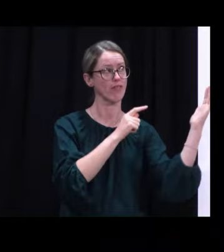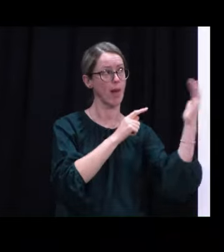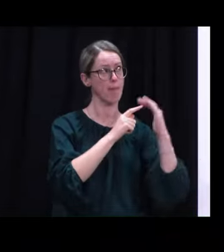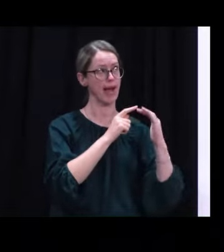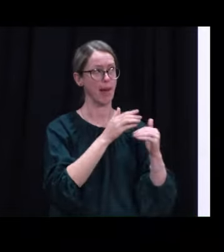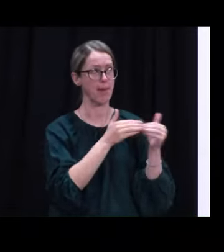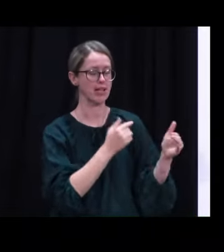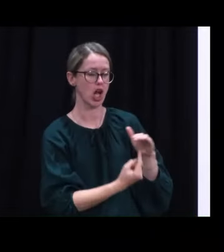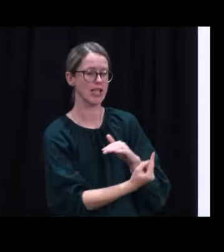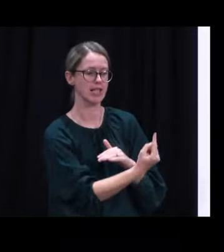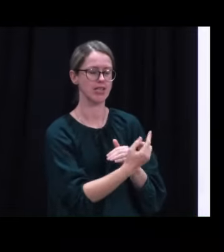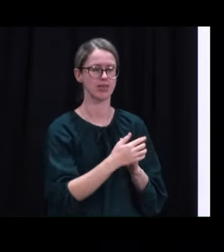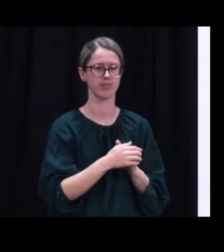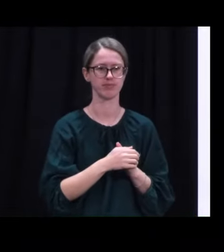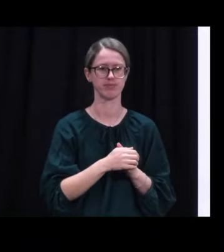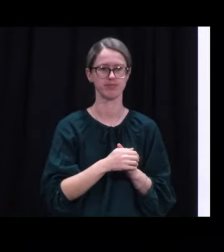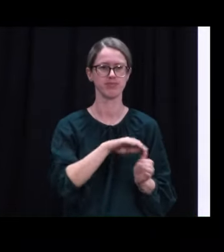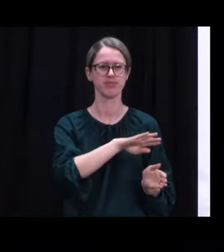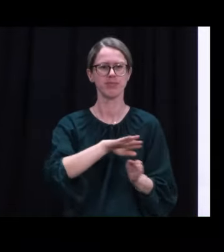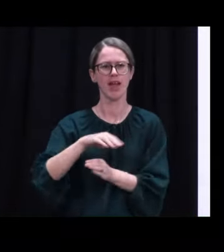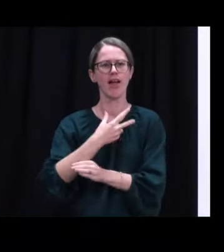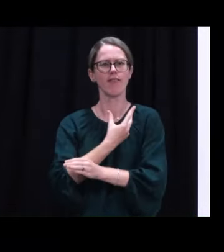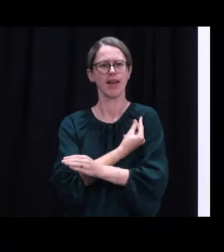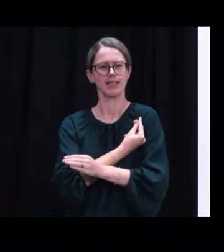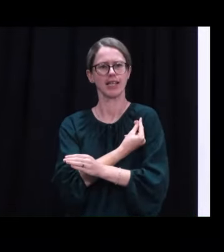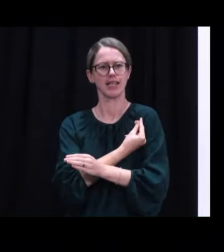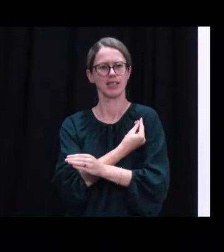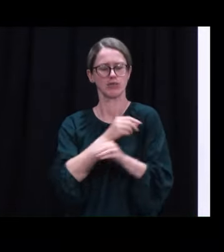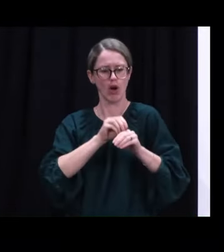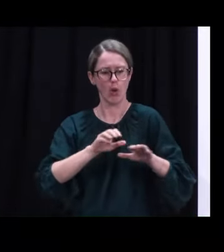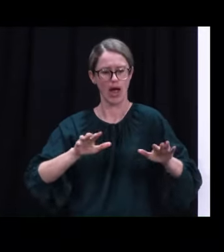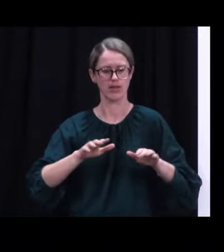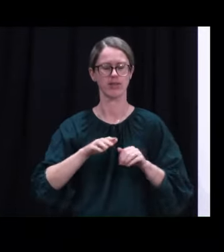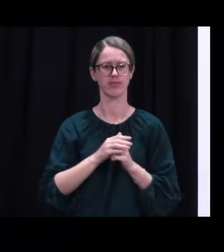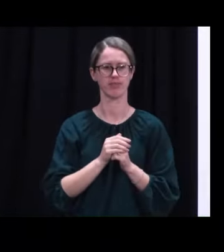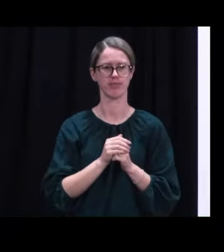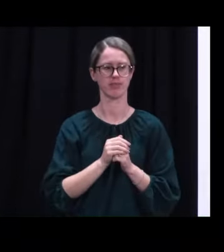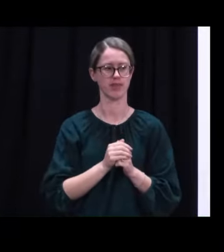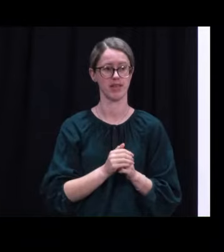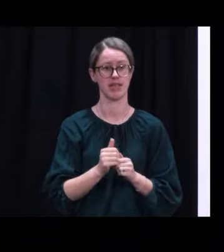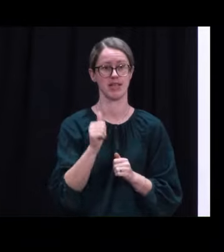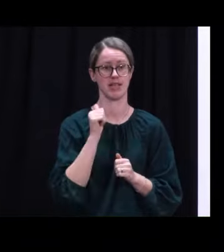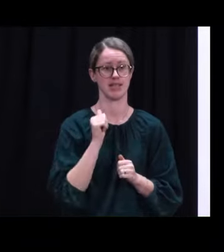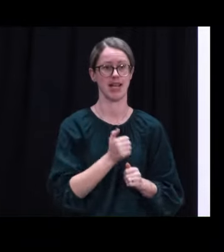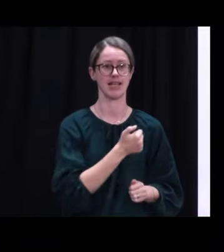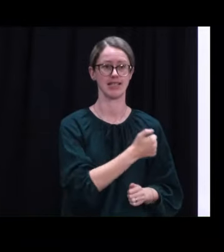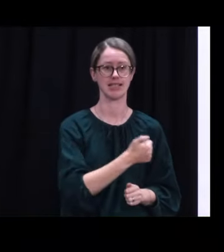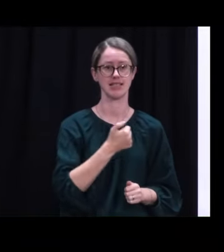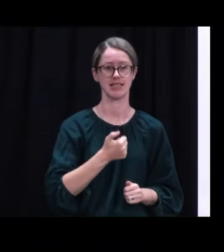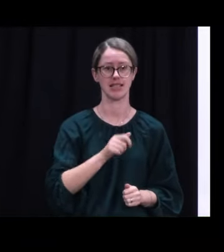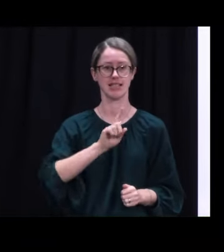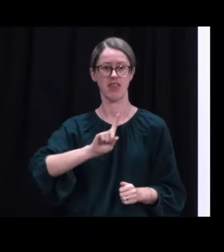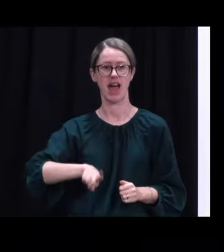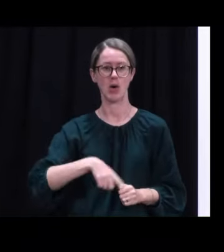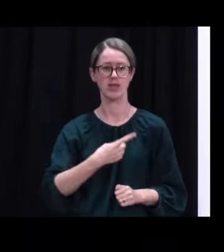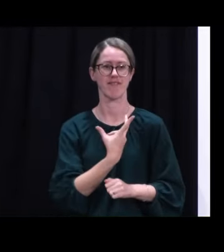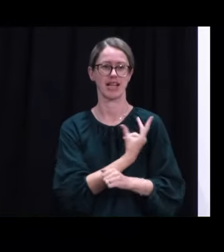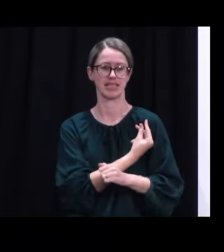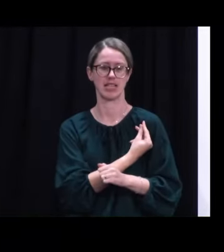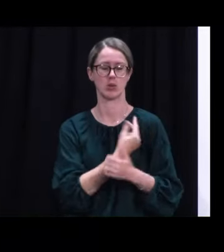Finally on our vaccine rollout, this continues at pace with more than 66,000 vaccinations delivered yesterday.